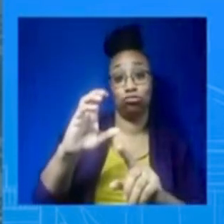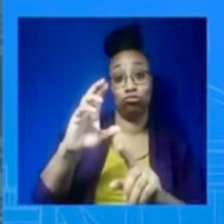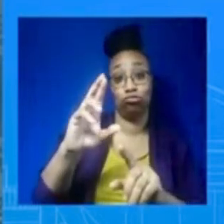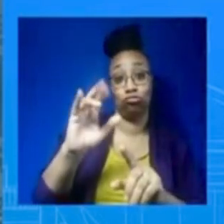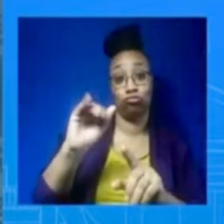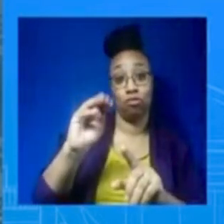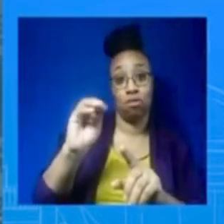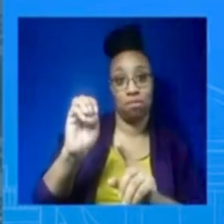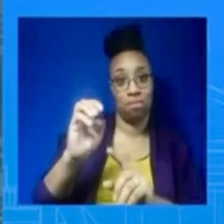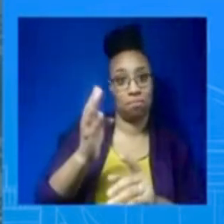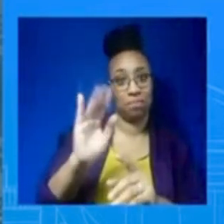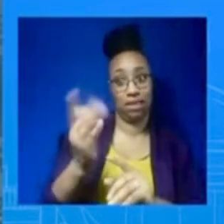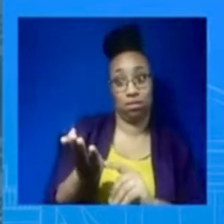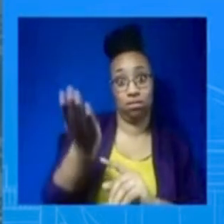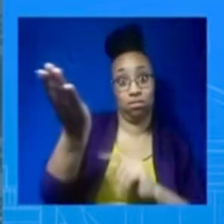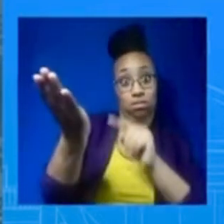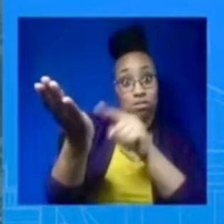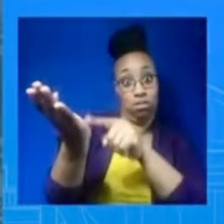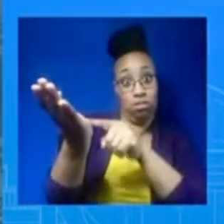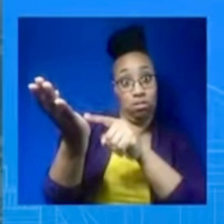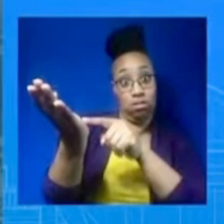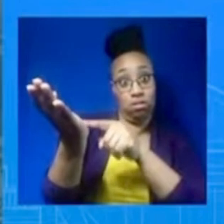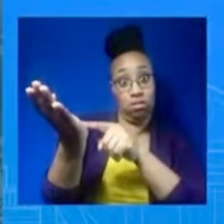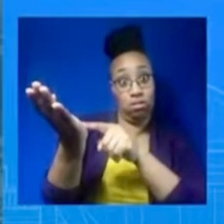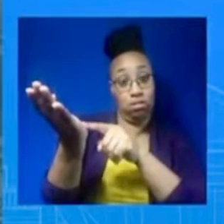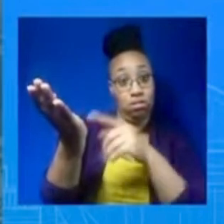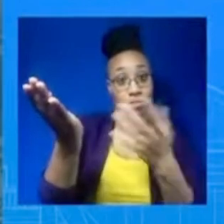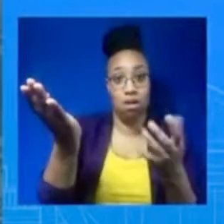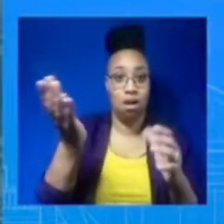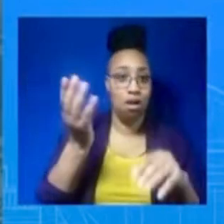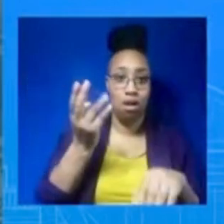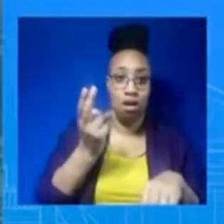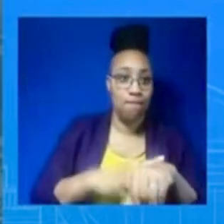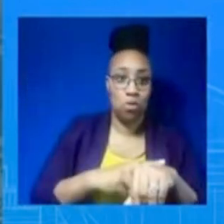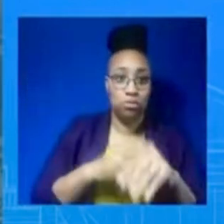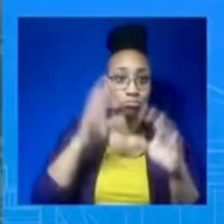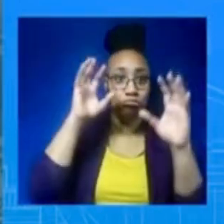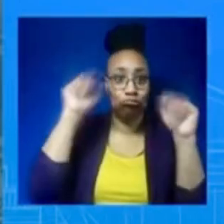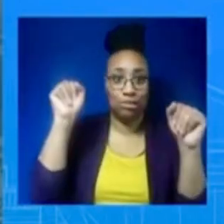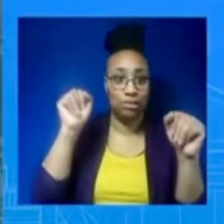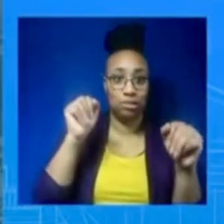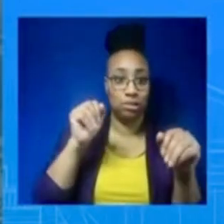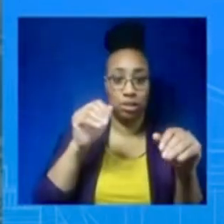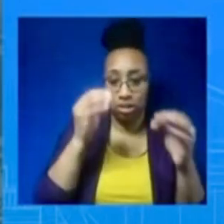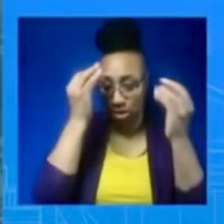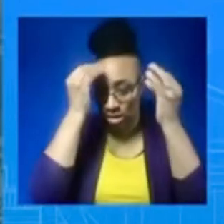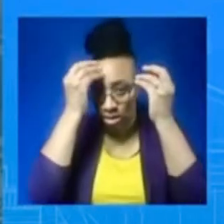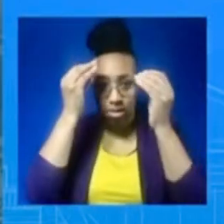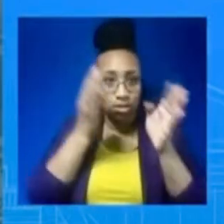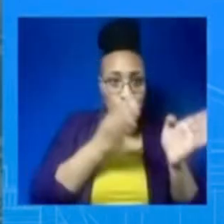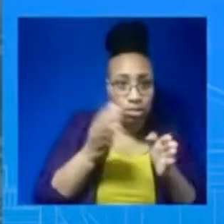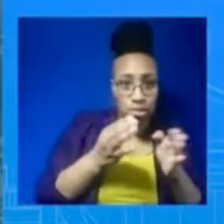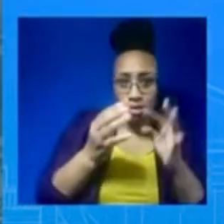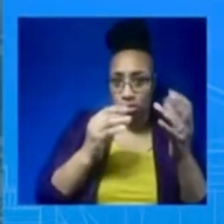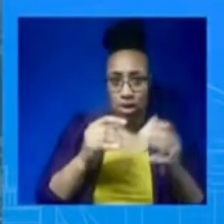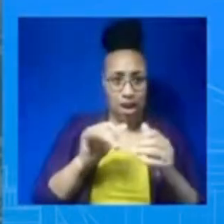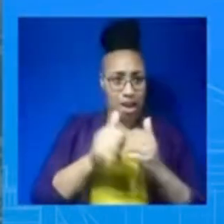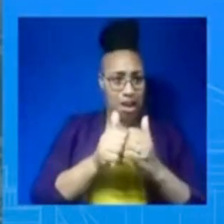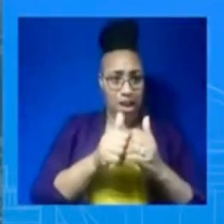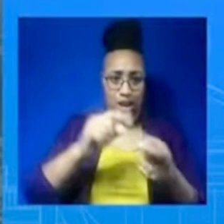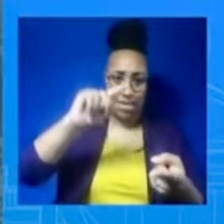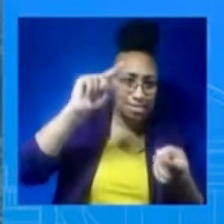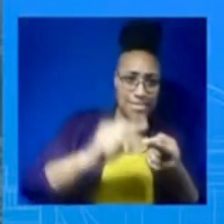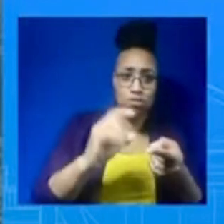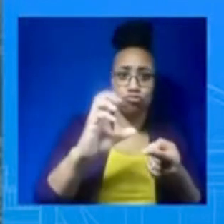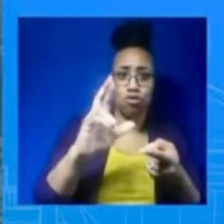to reduce crime and save lives. And that's why he's taken those executive actions that he's done the last two years. He outlined, as you all